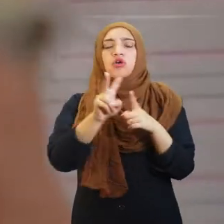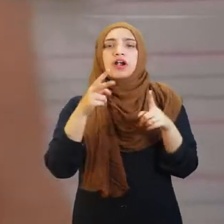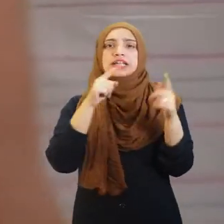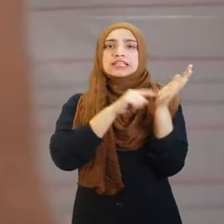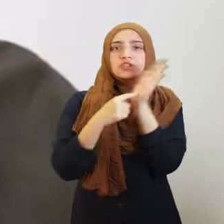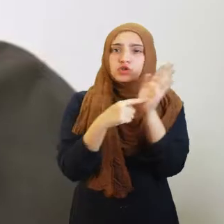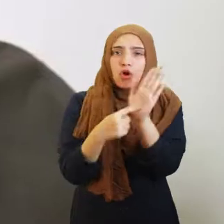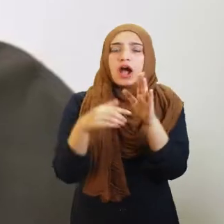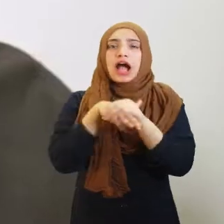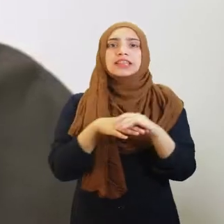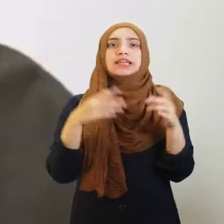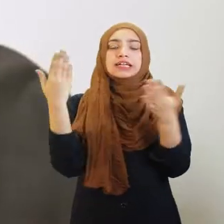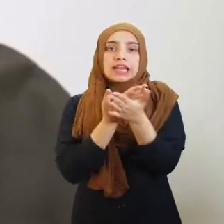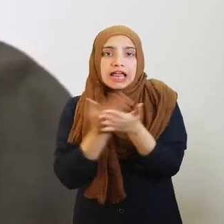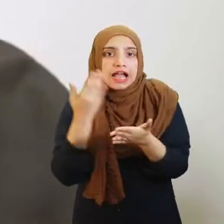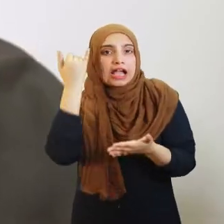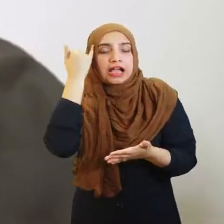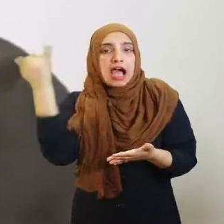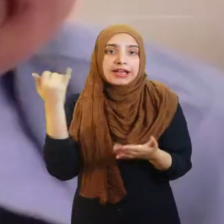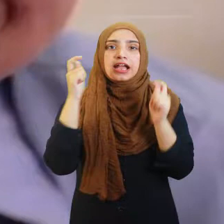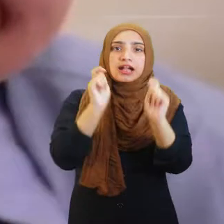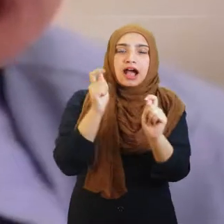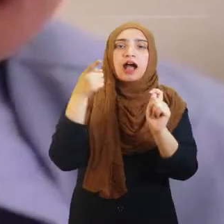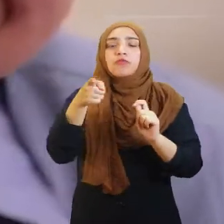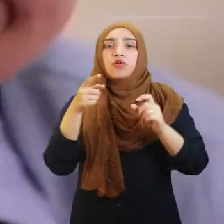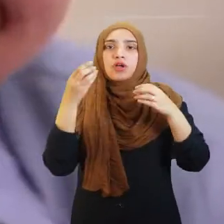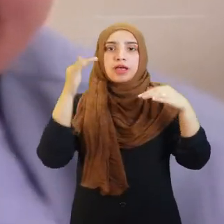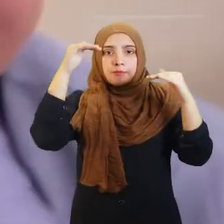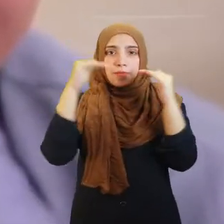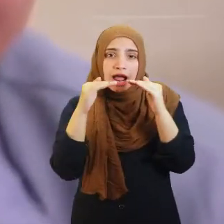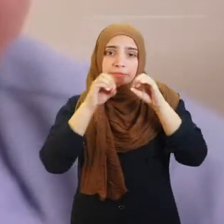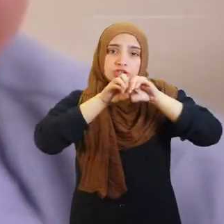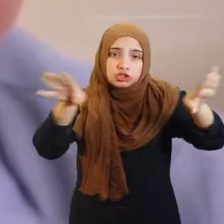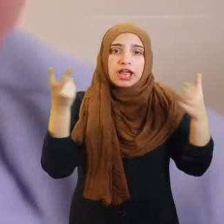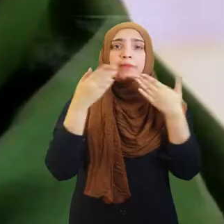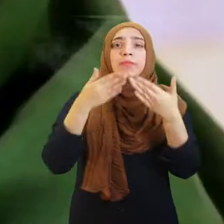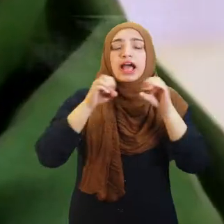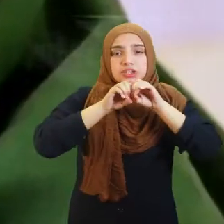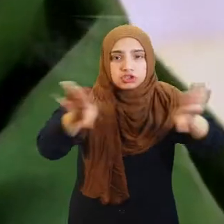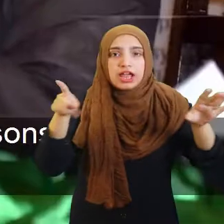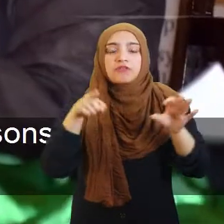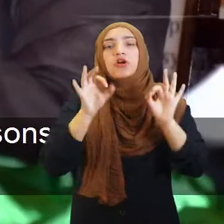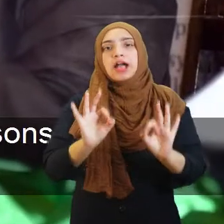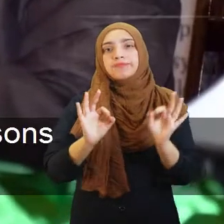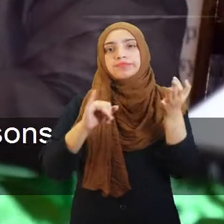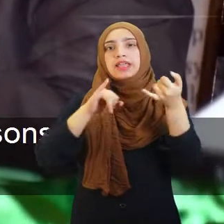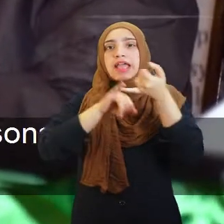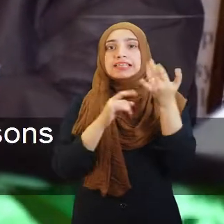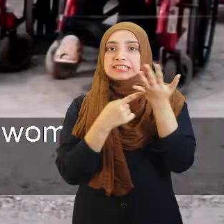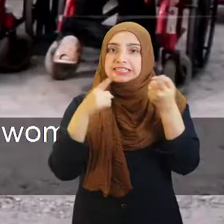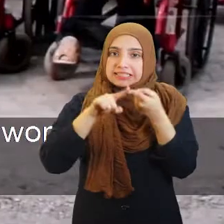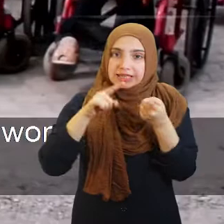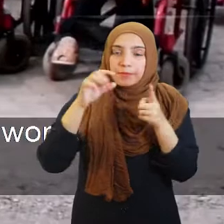reflected to continue contribution towards wellbeing of local community and society at large. STEP